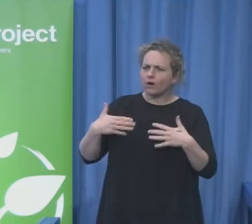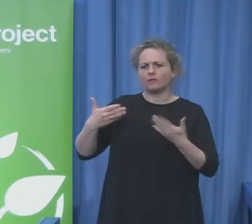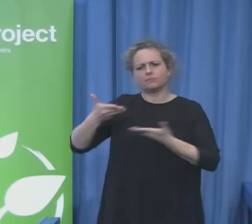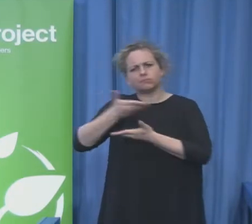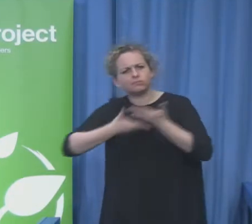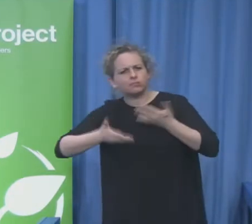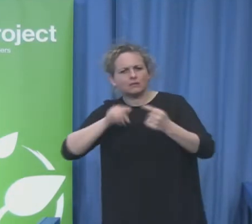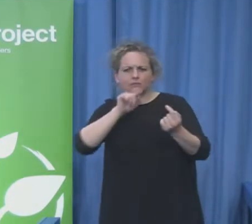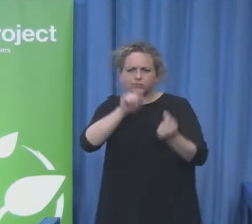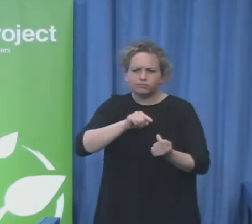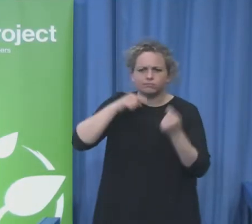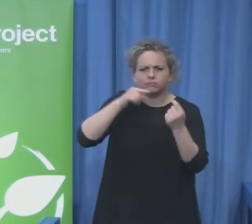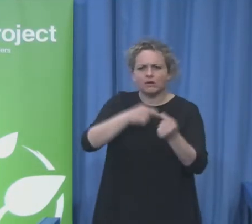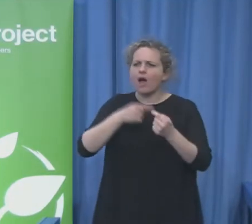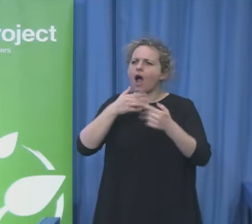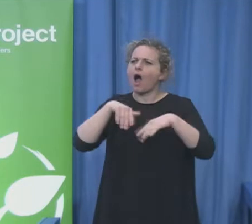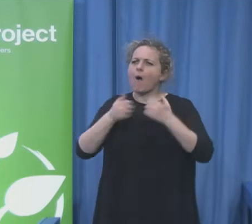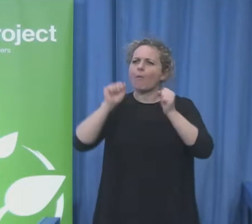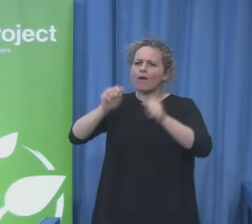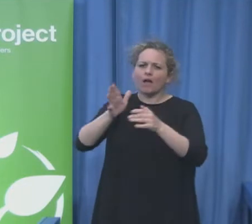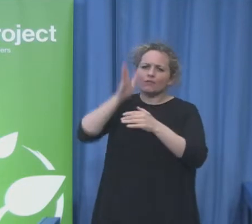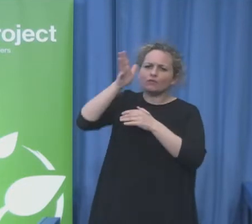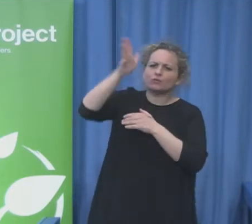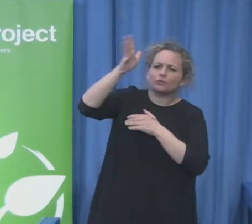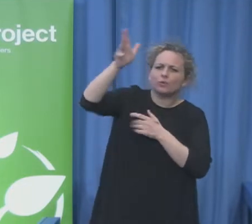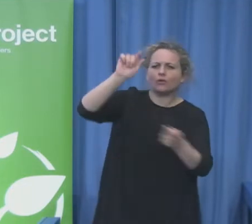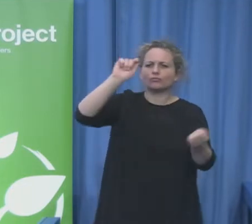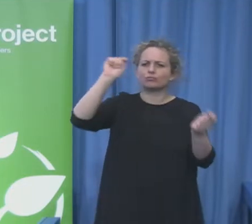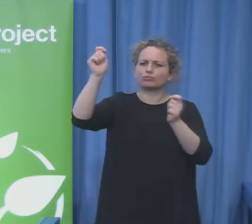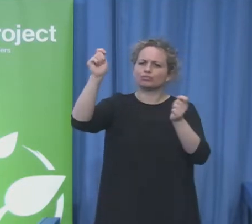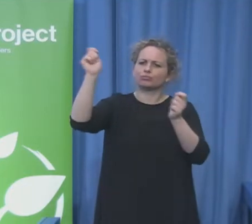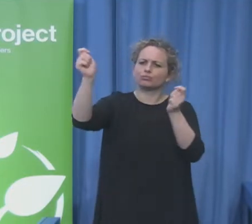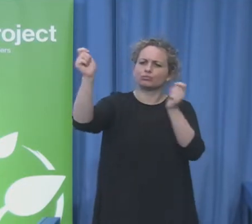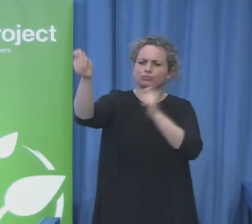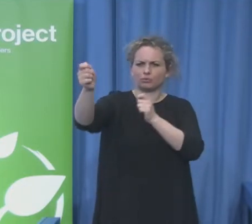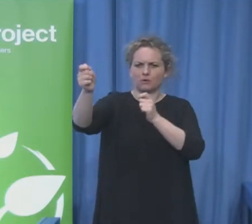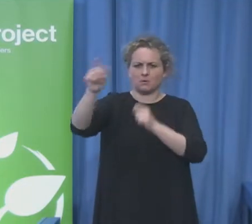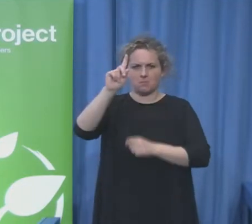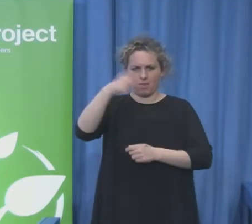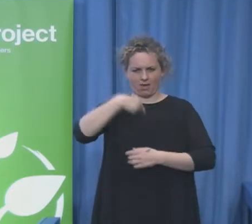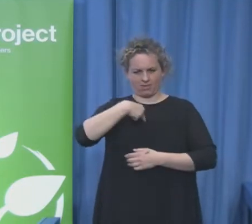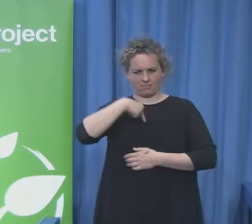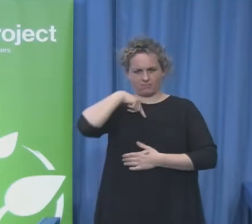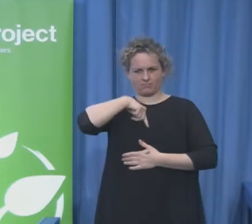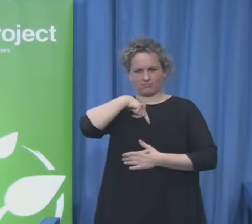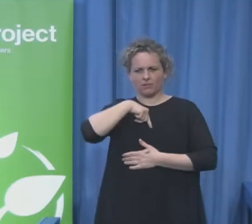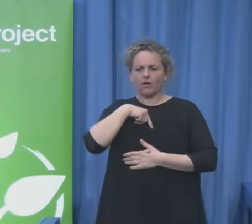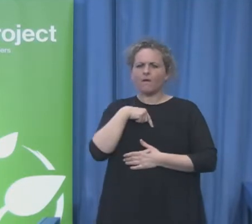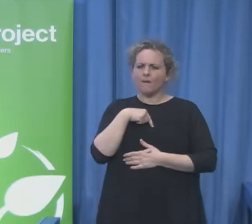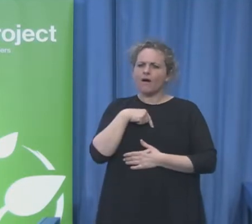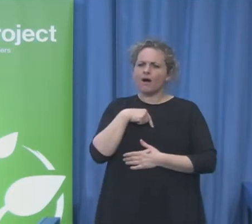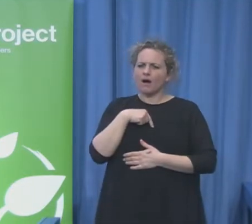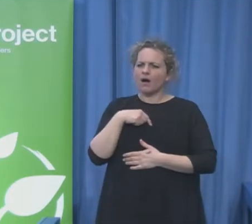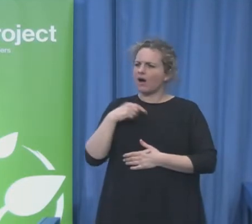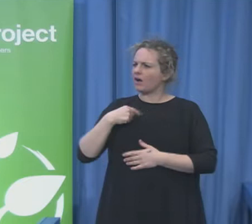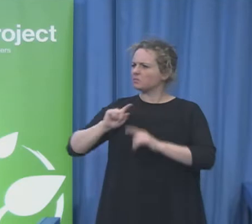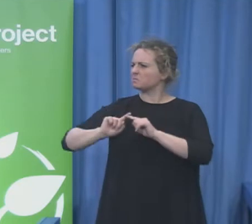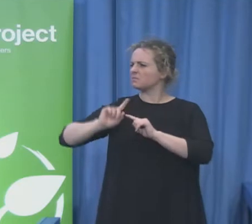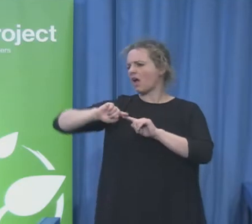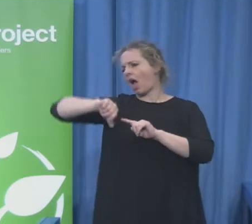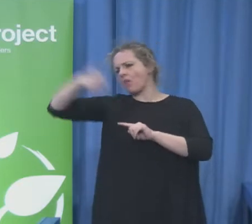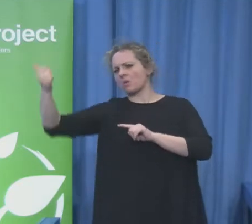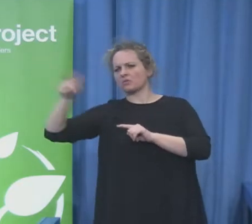But I must say, at least I had an incident, I was sitting in one conference with people